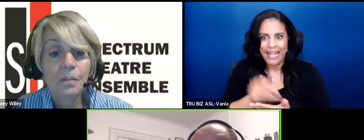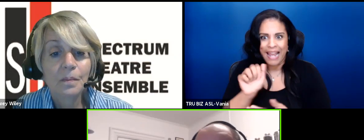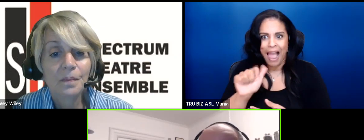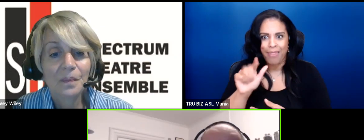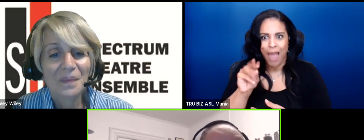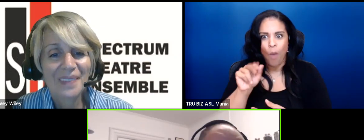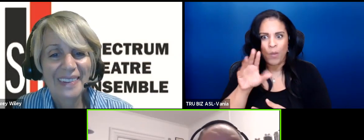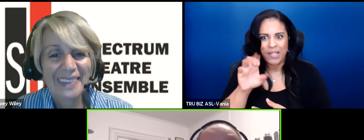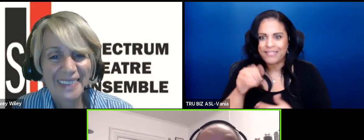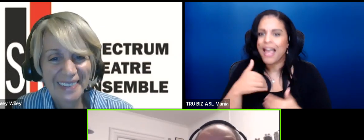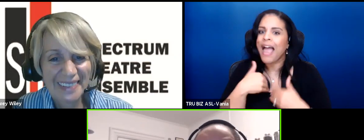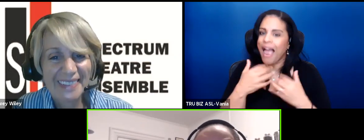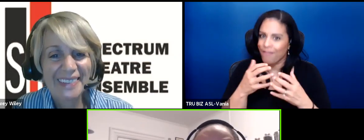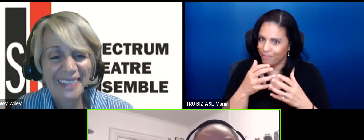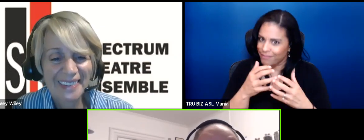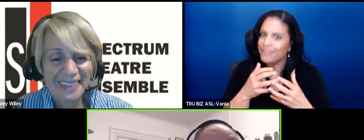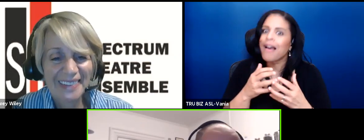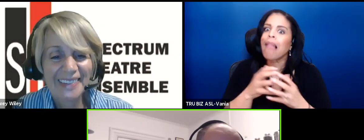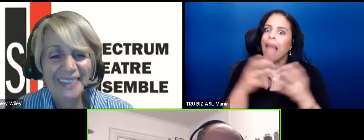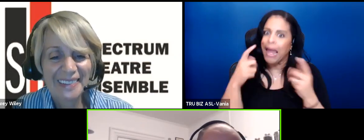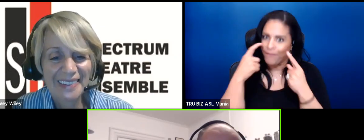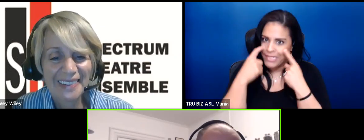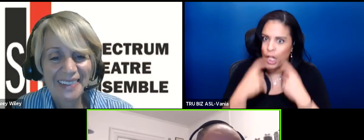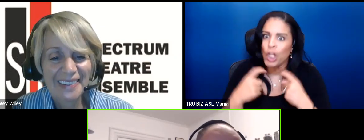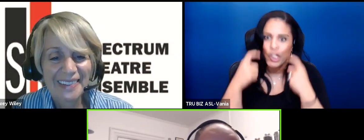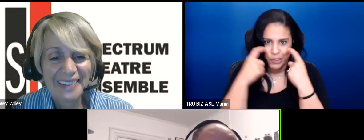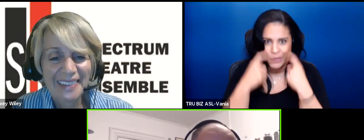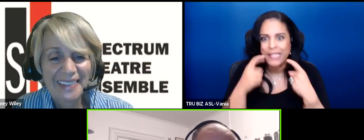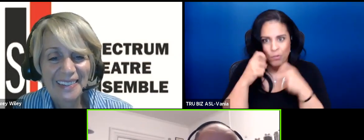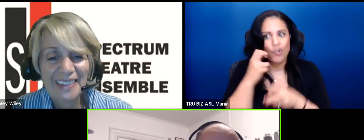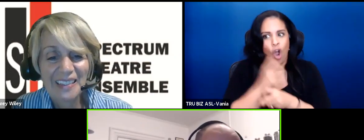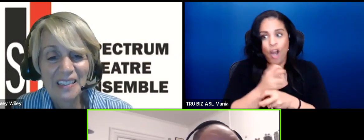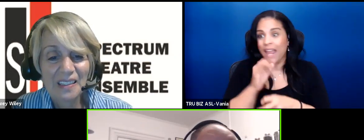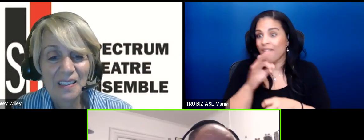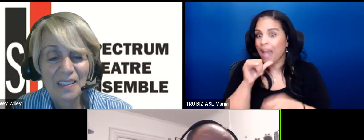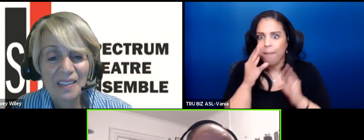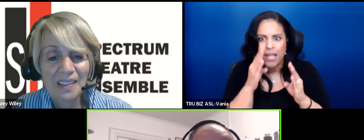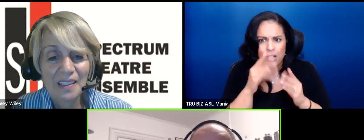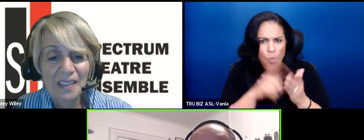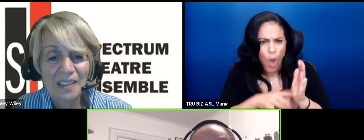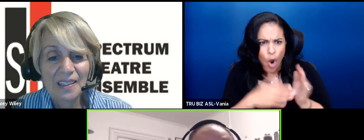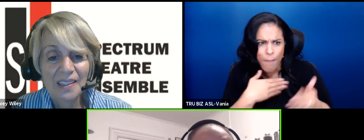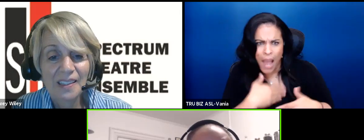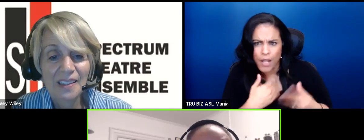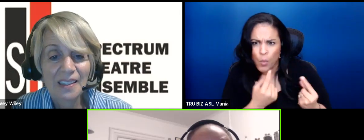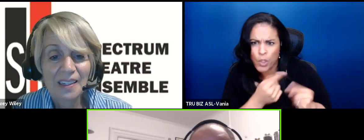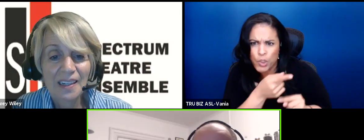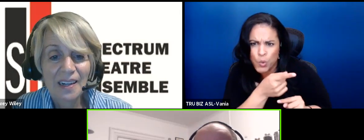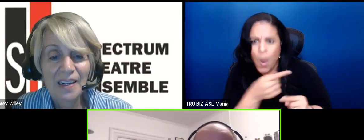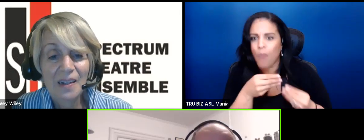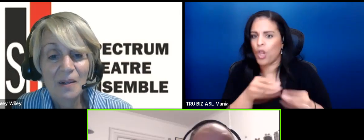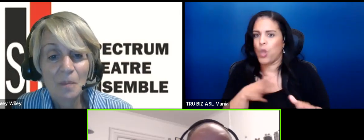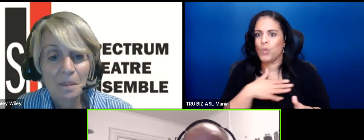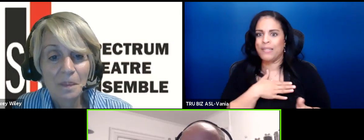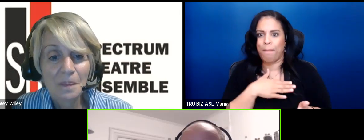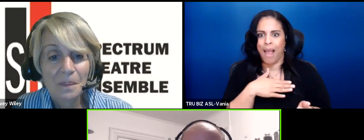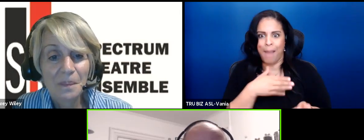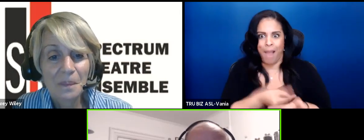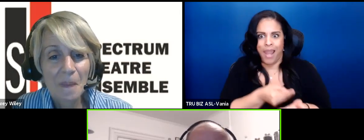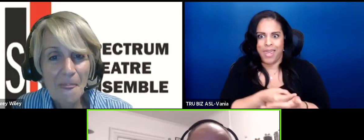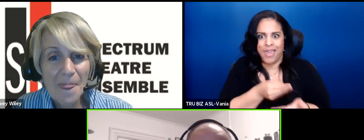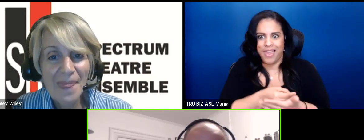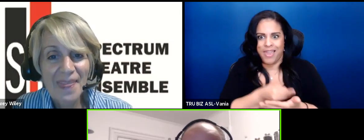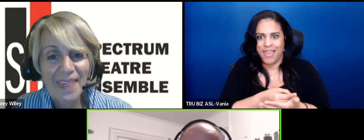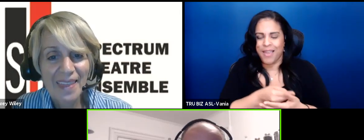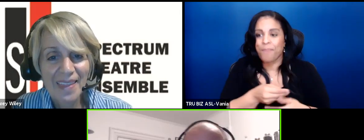tears it was really hard sometimes but if I didn't pay attention to what her body was doing I would lose my allowance and if I didn't